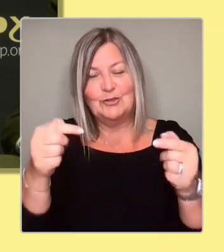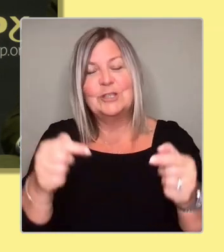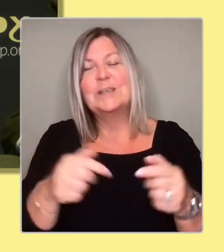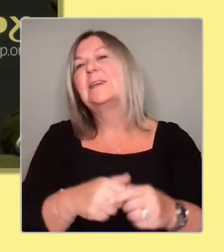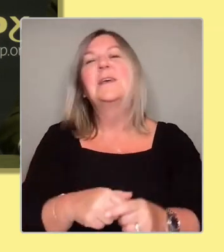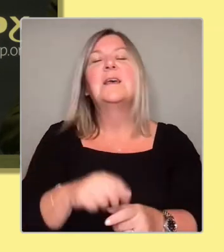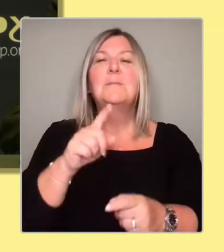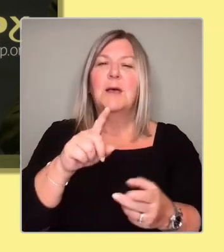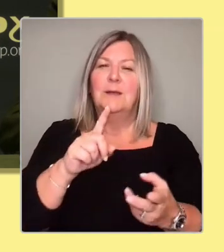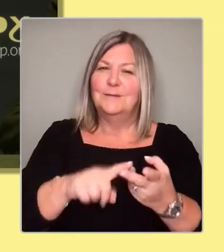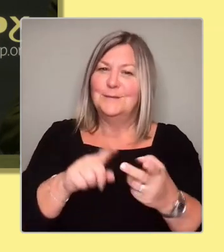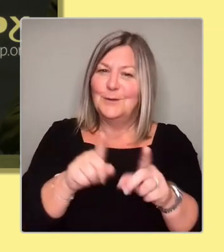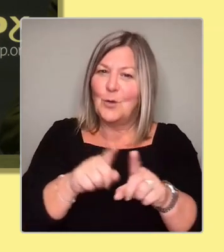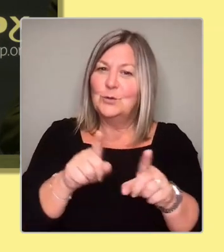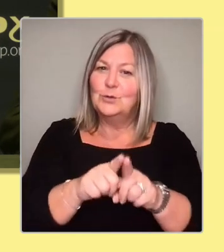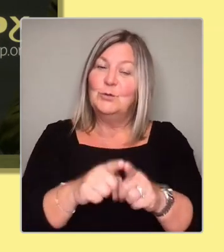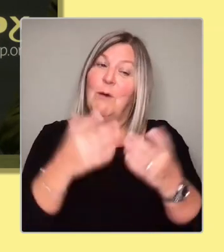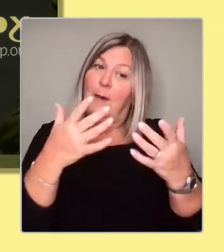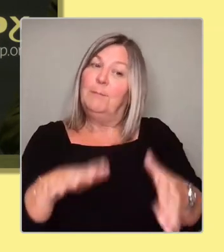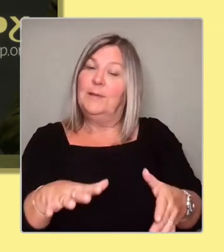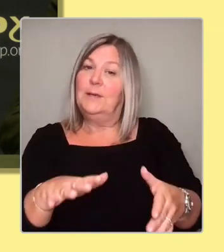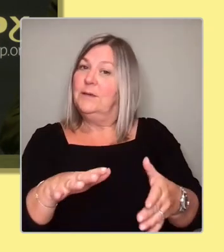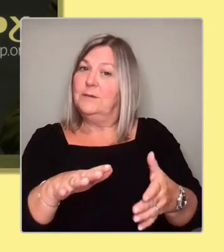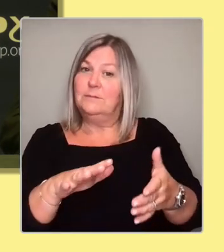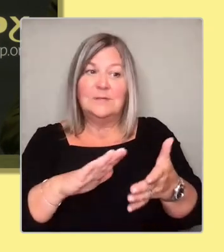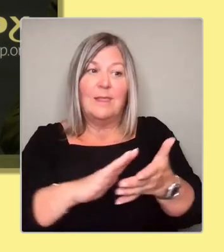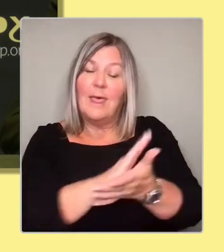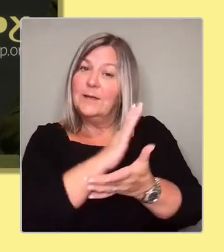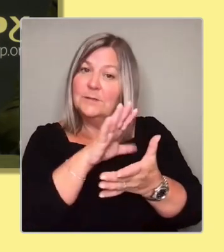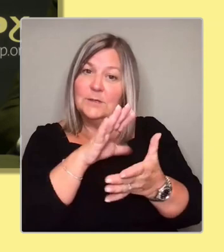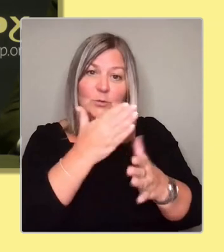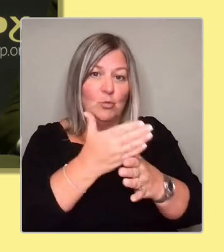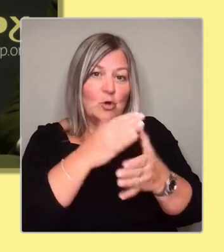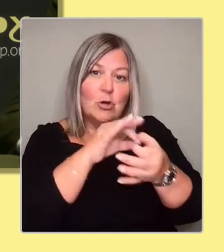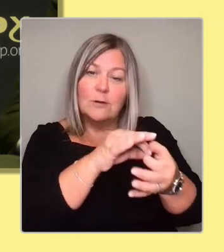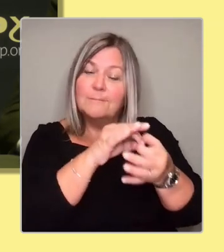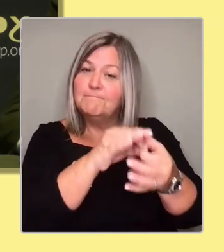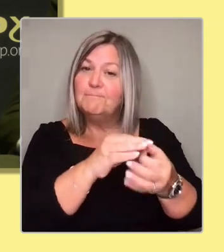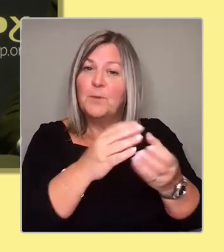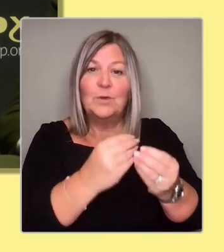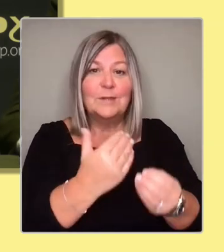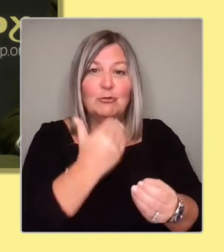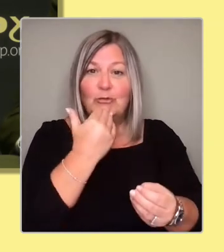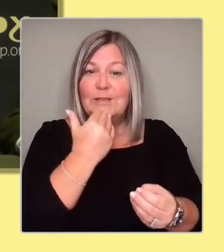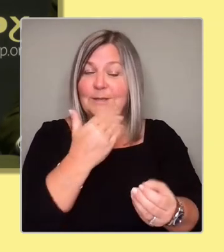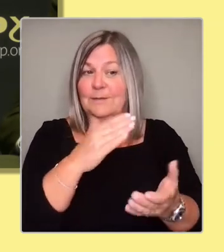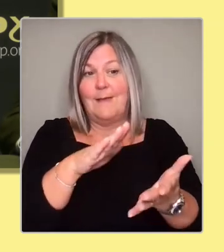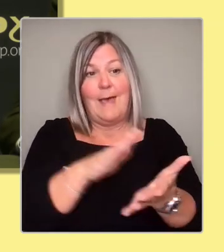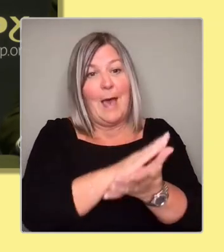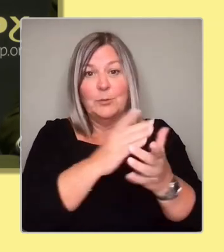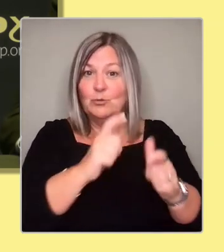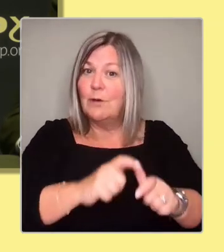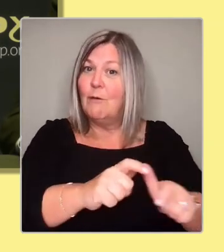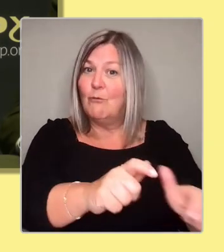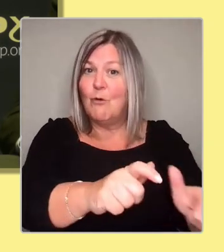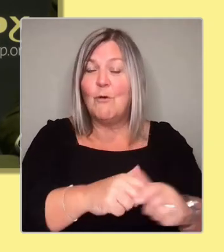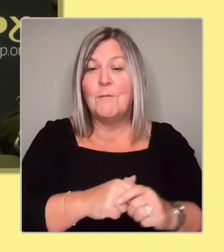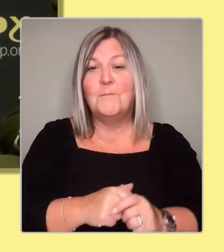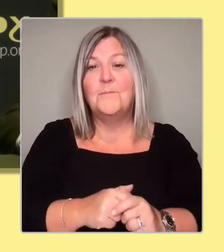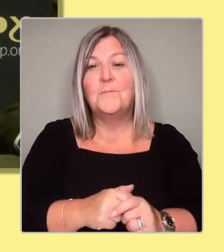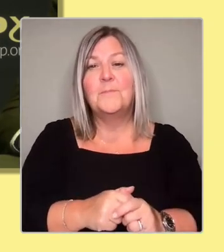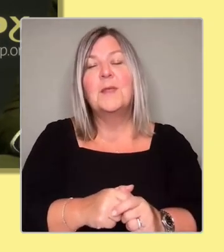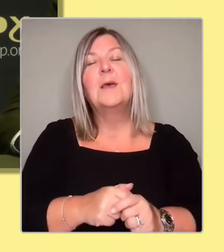work with the Greens in the past and would continue to be happy to work with the Greens. I have been clear though in this election